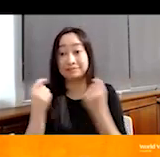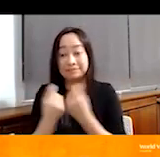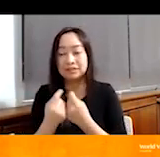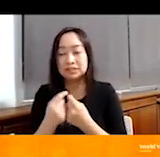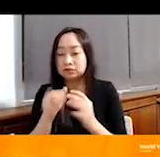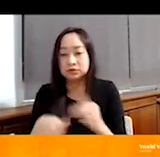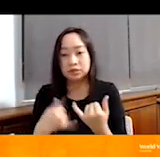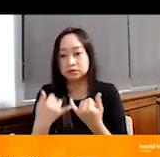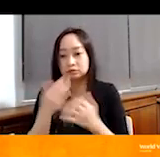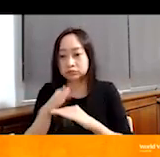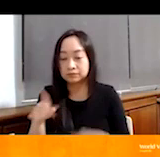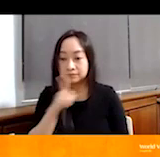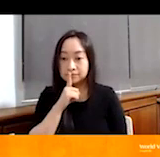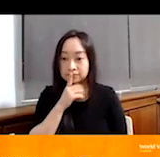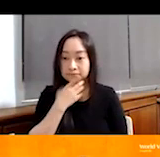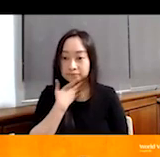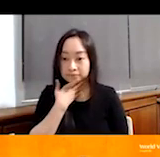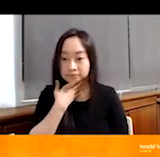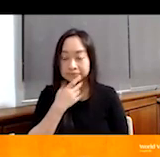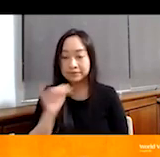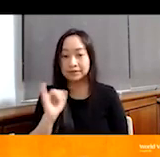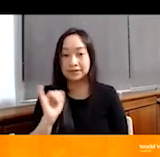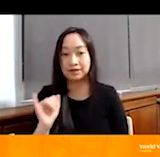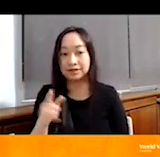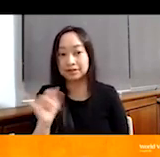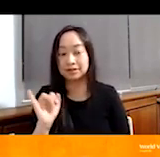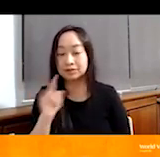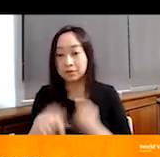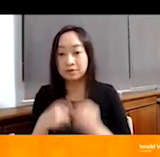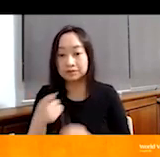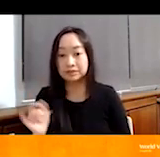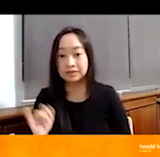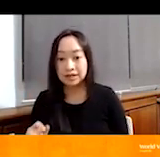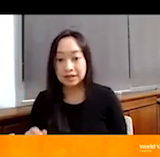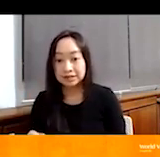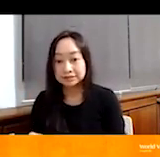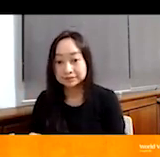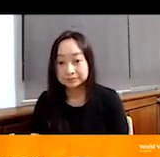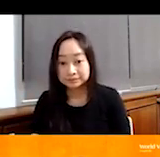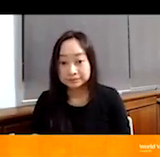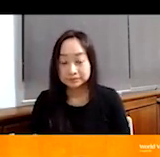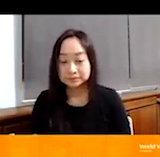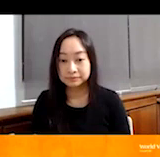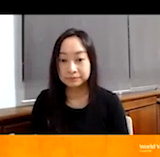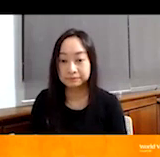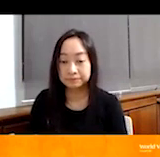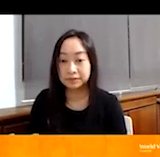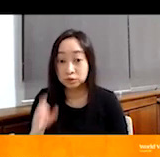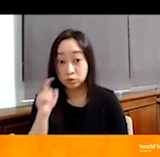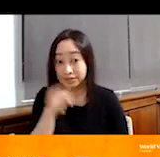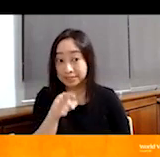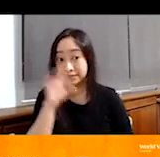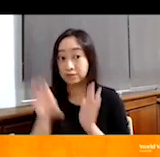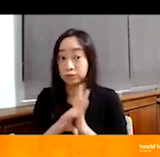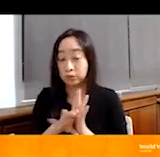we just went silent. Yeah. Talk about Bob's Pierce, as you mentioned before, the things that break the heart of God. So this photo was